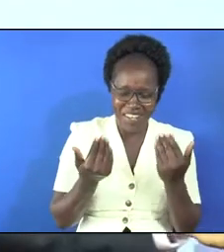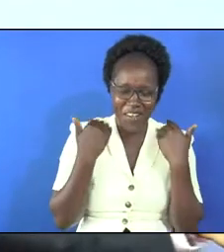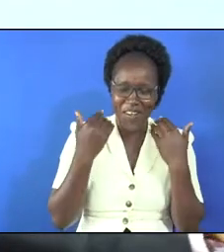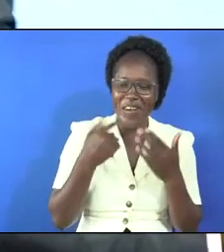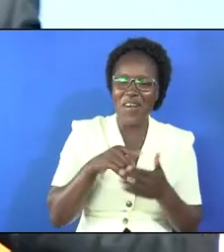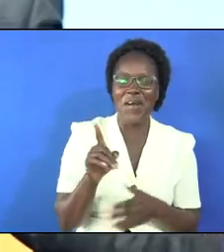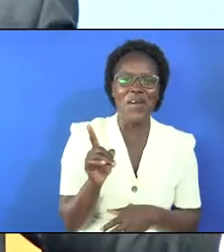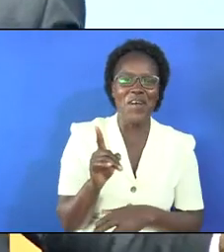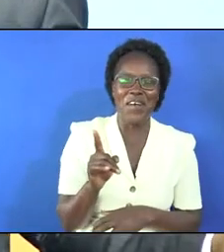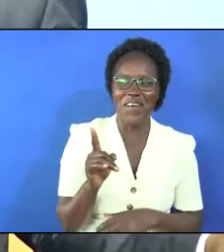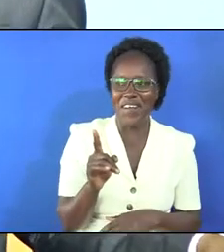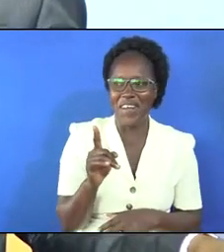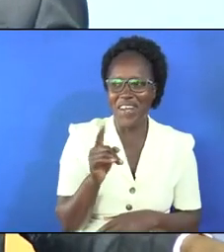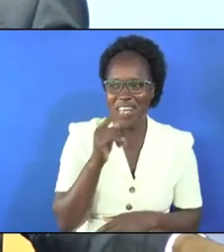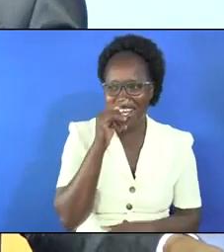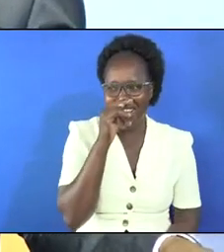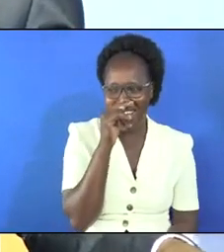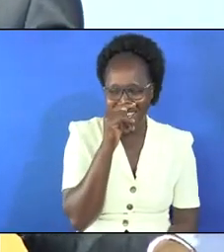sleep